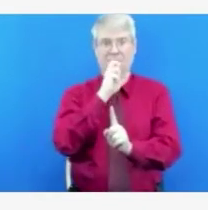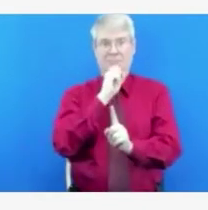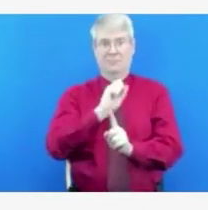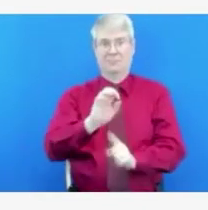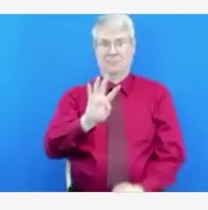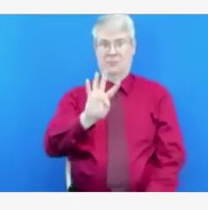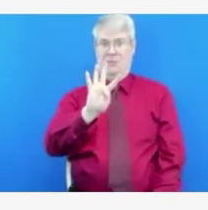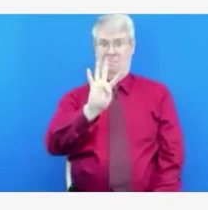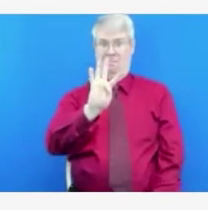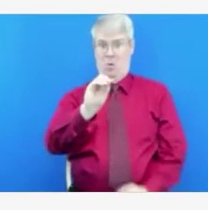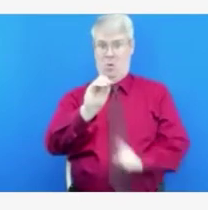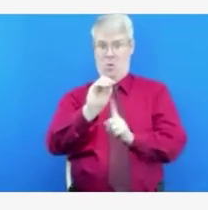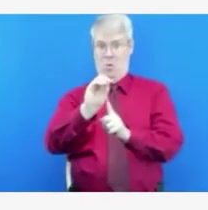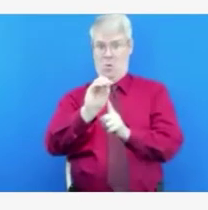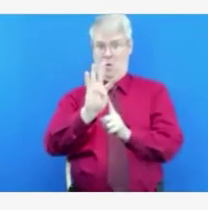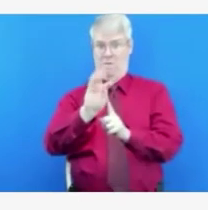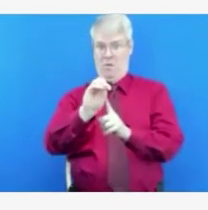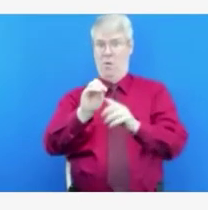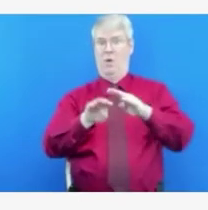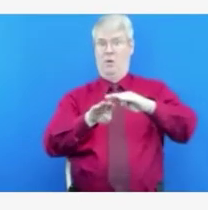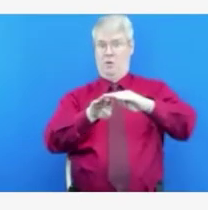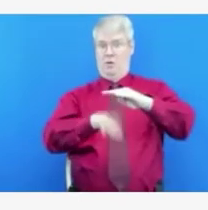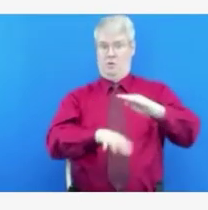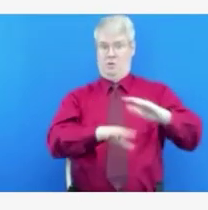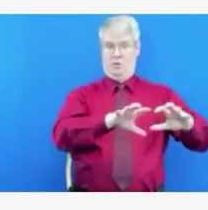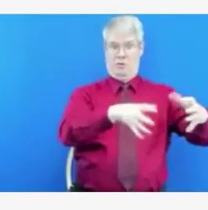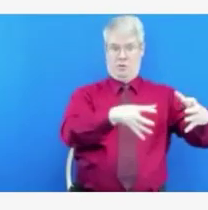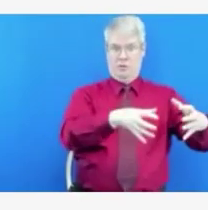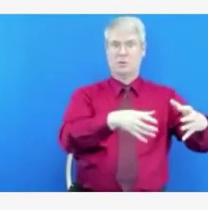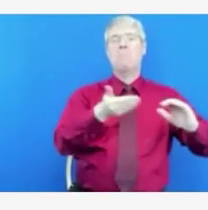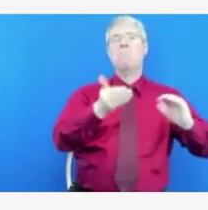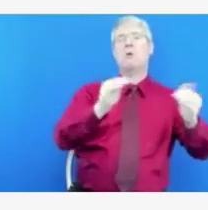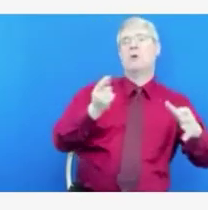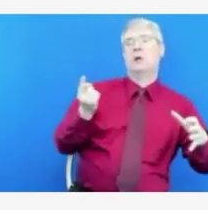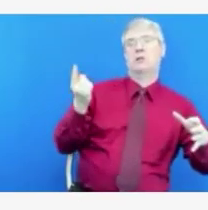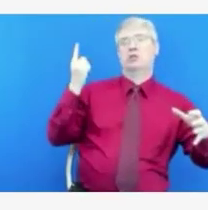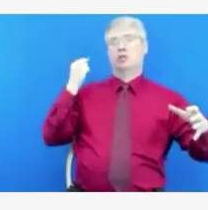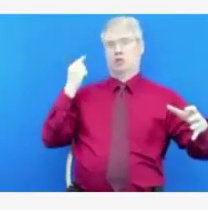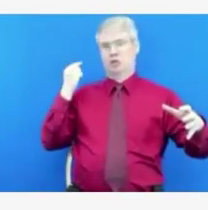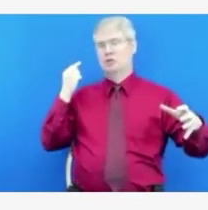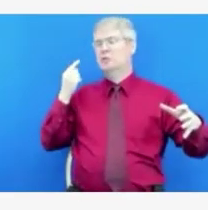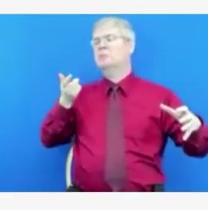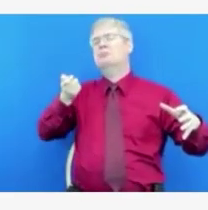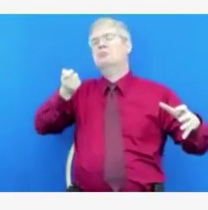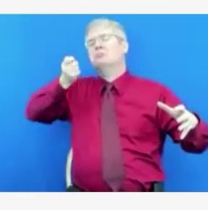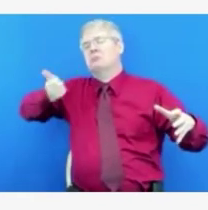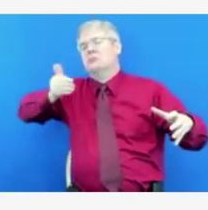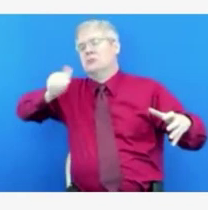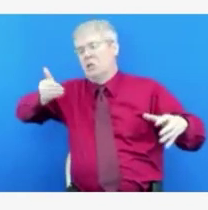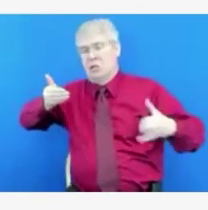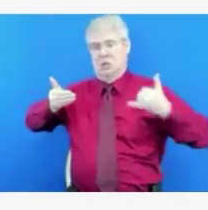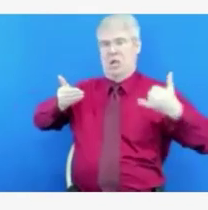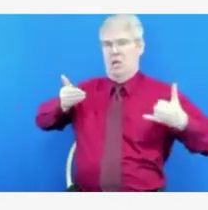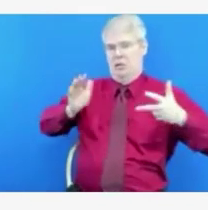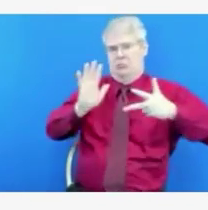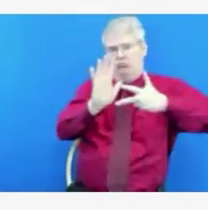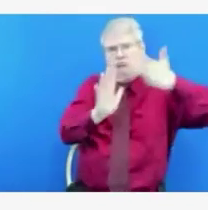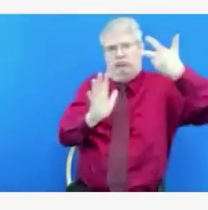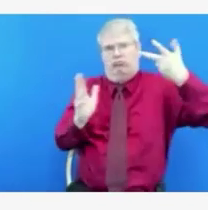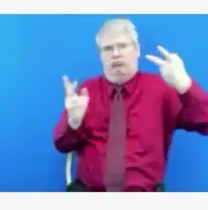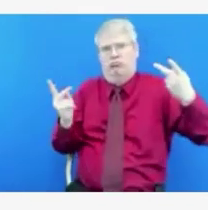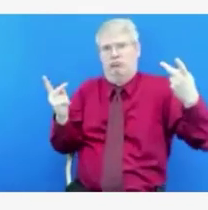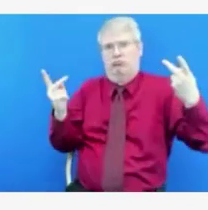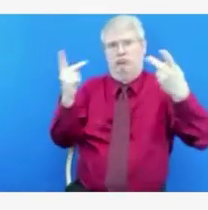So, it should be no surprise to anybody that this is impacting parents of young children who